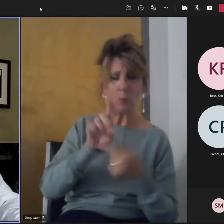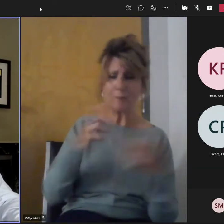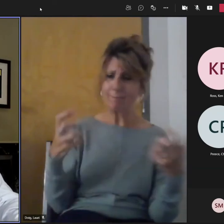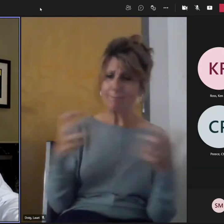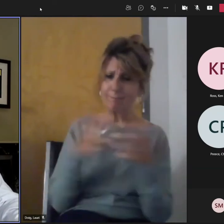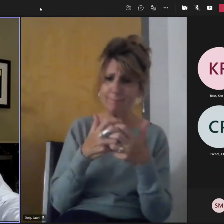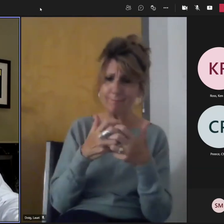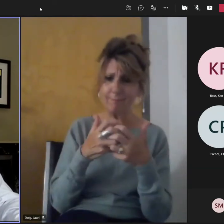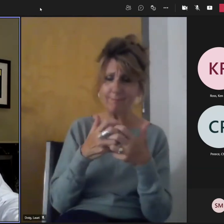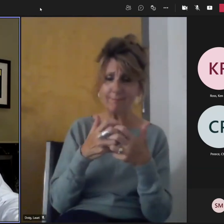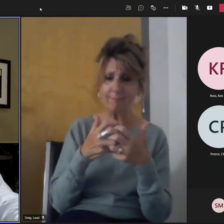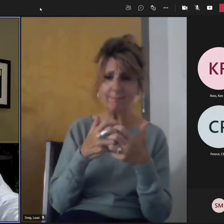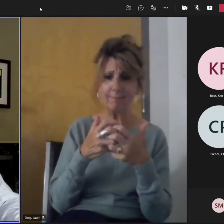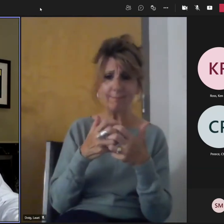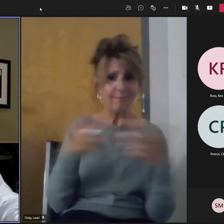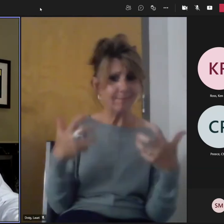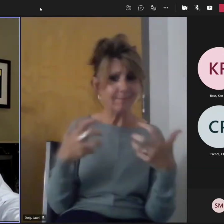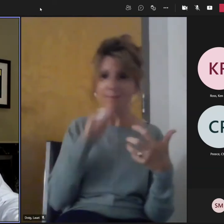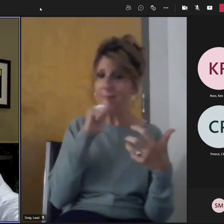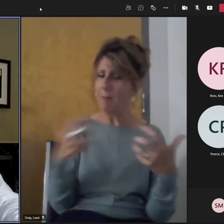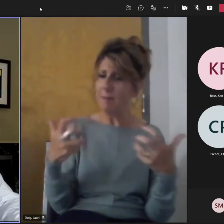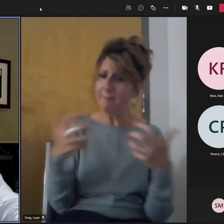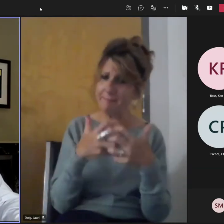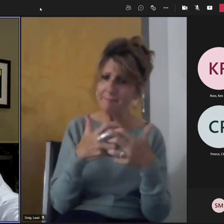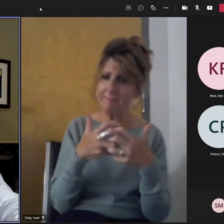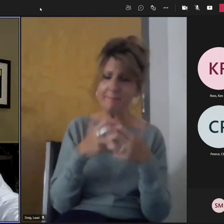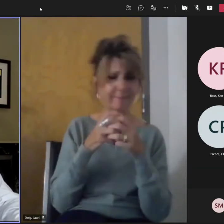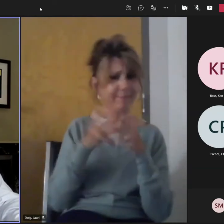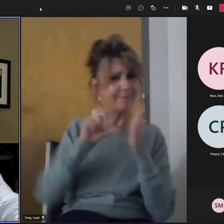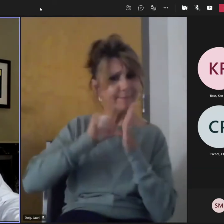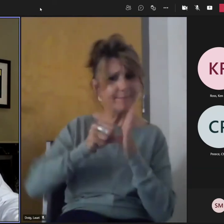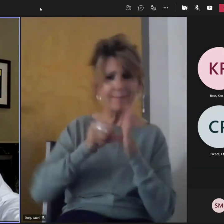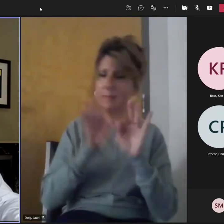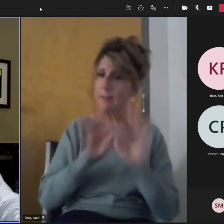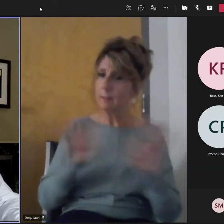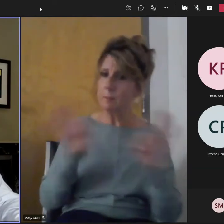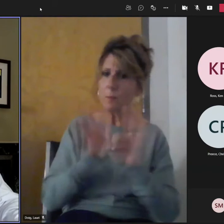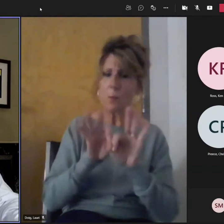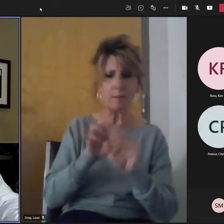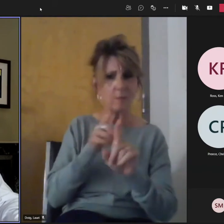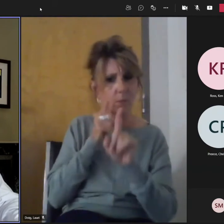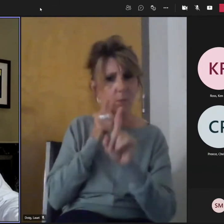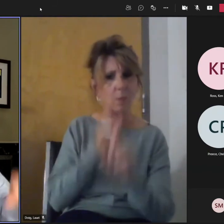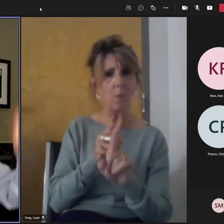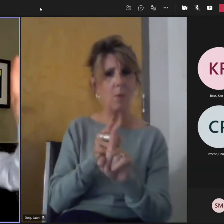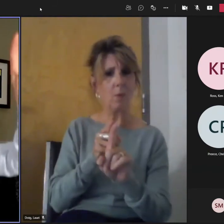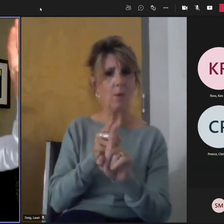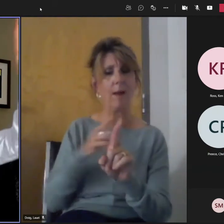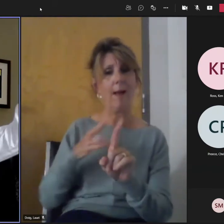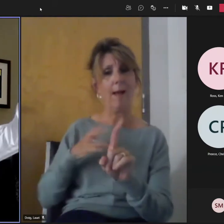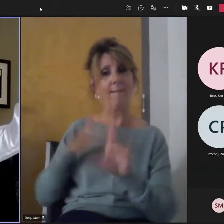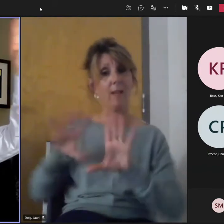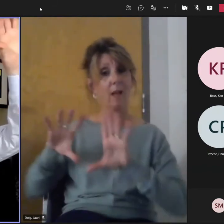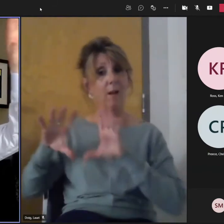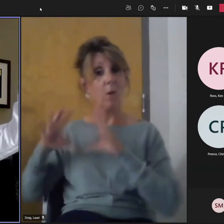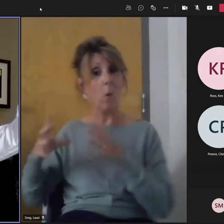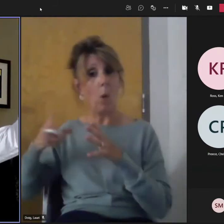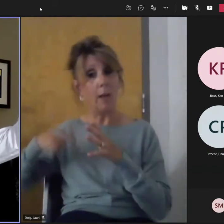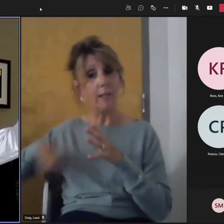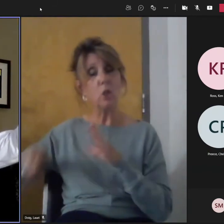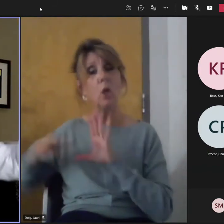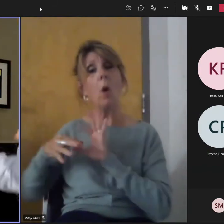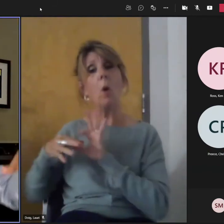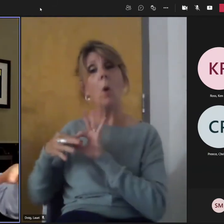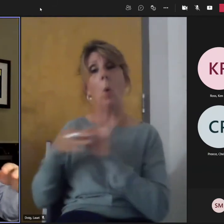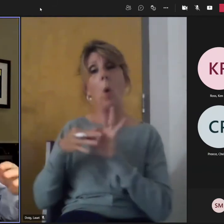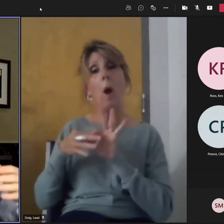work on it is there in a way that's never been before. So I want the coalitions not just to be cooperative at the structural